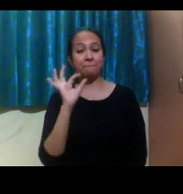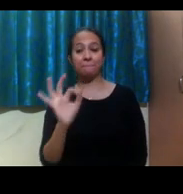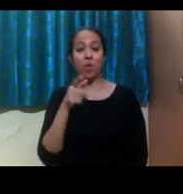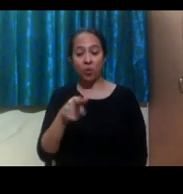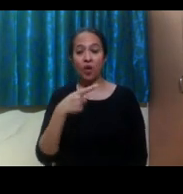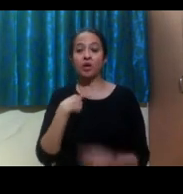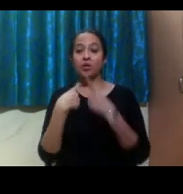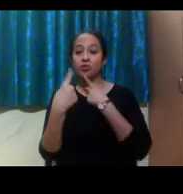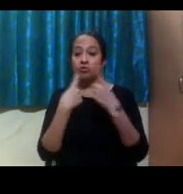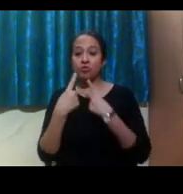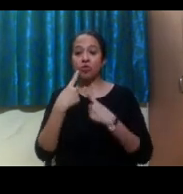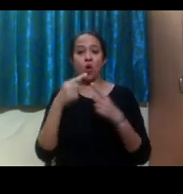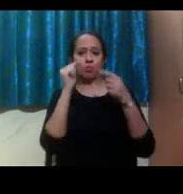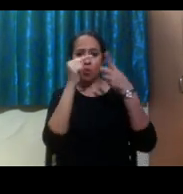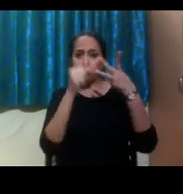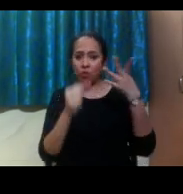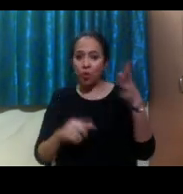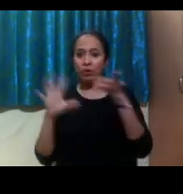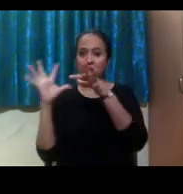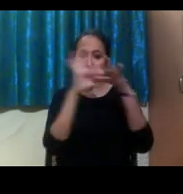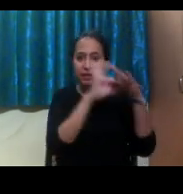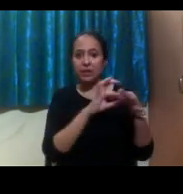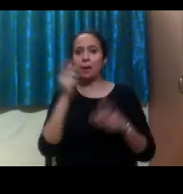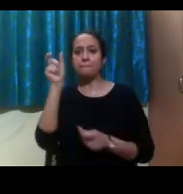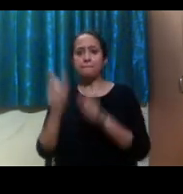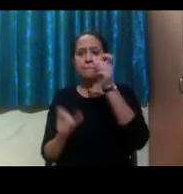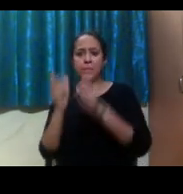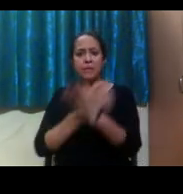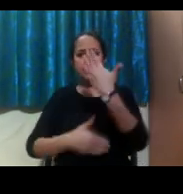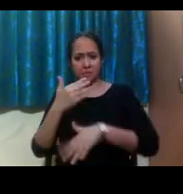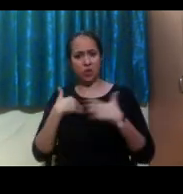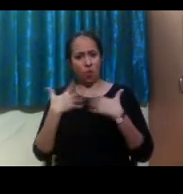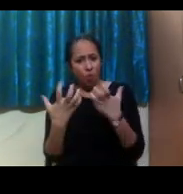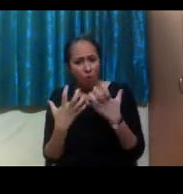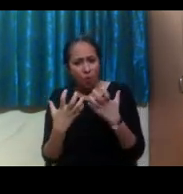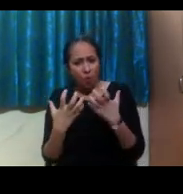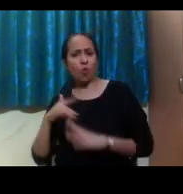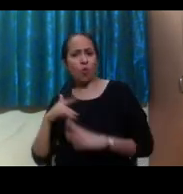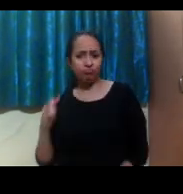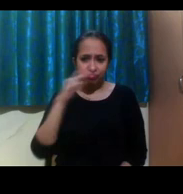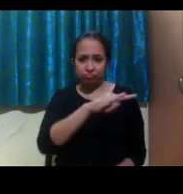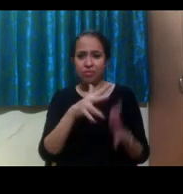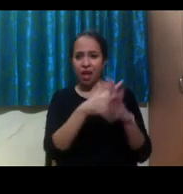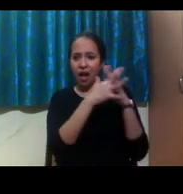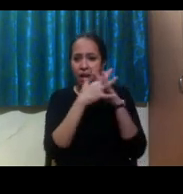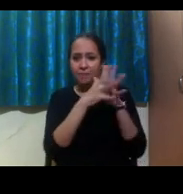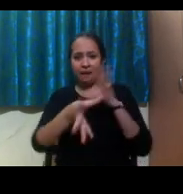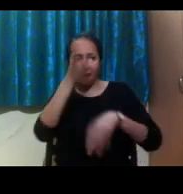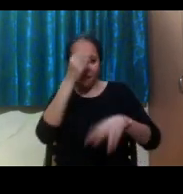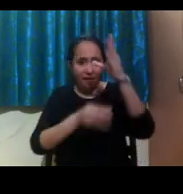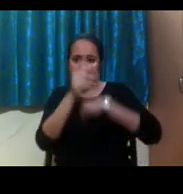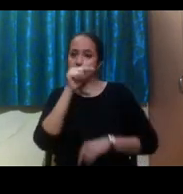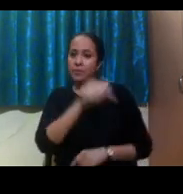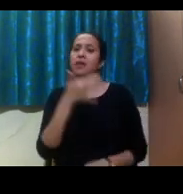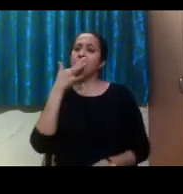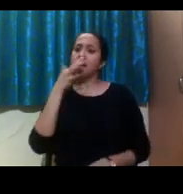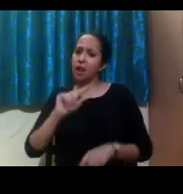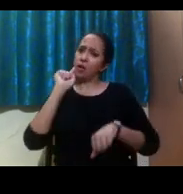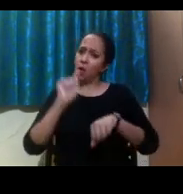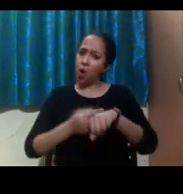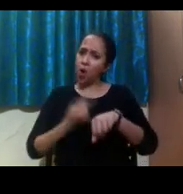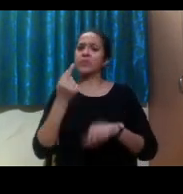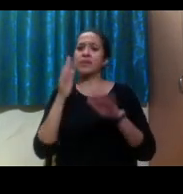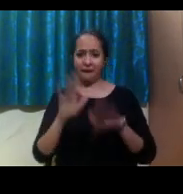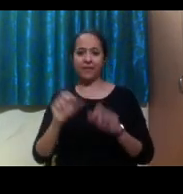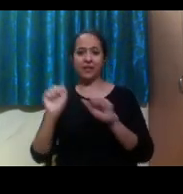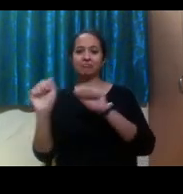studying in the U.S. that people with disabilities know that this is a definite opportunity for you as well. You can continue to the next slide.